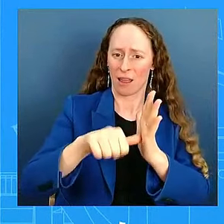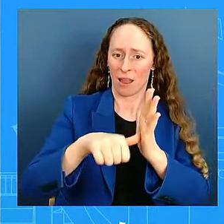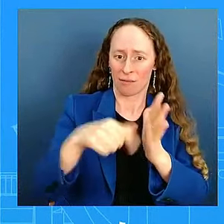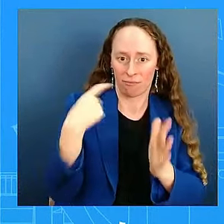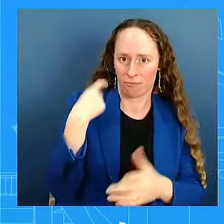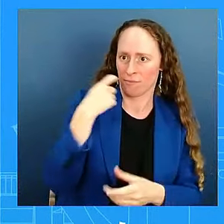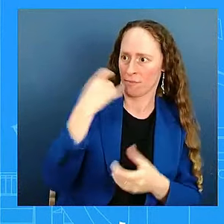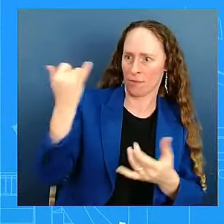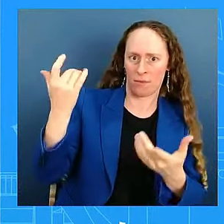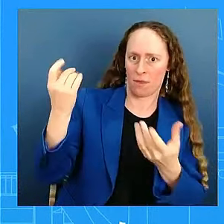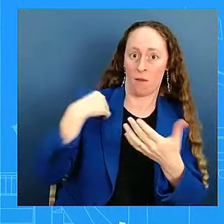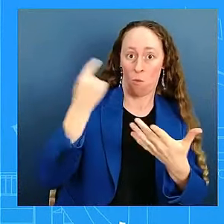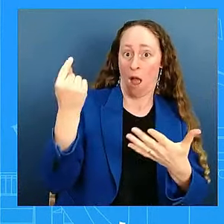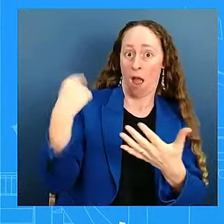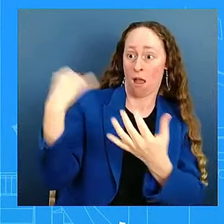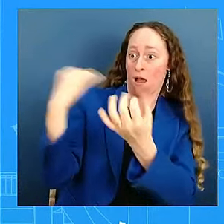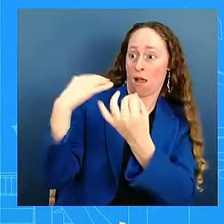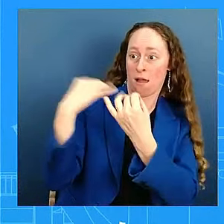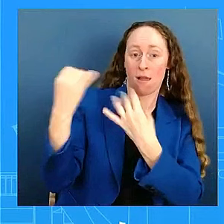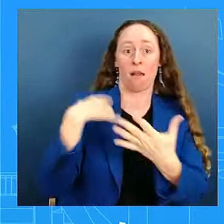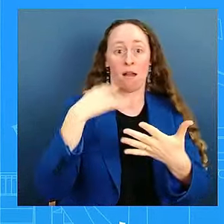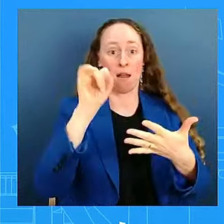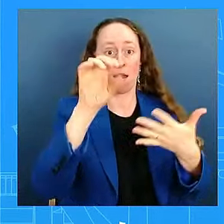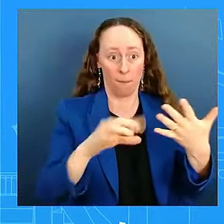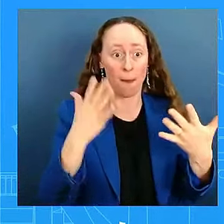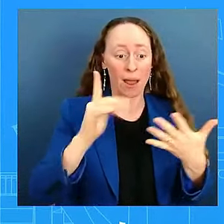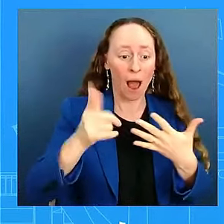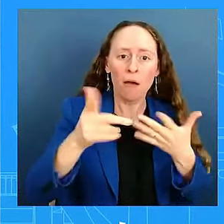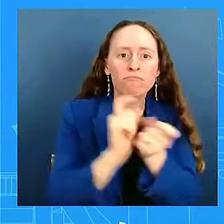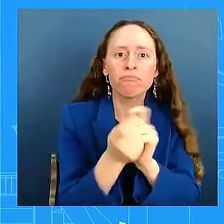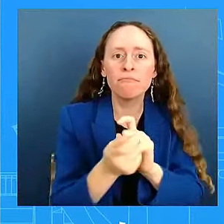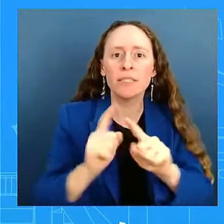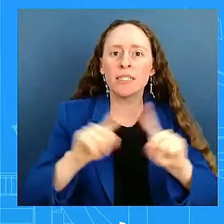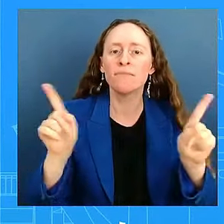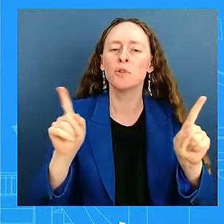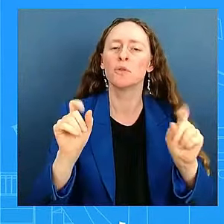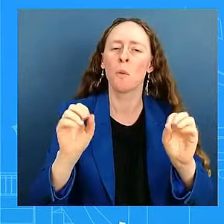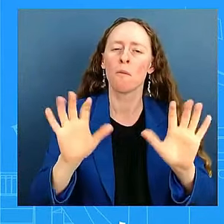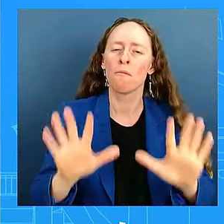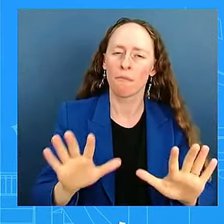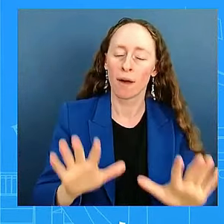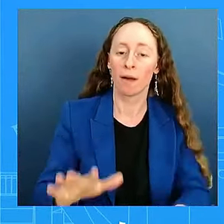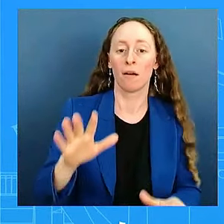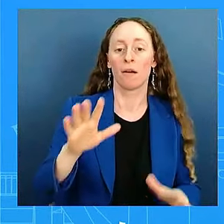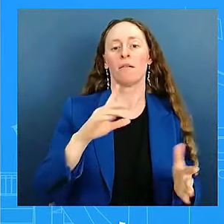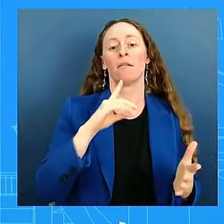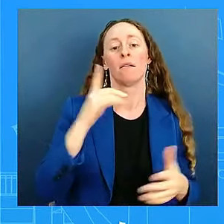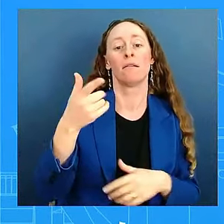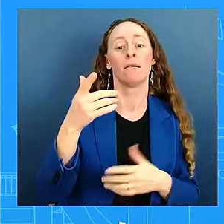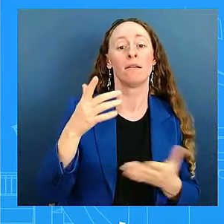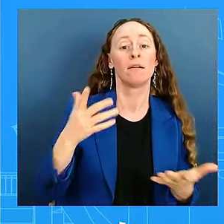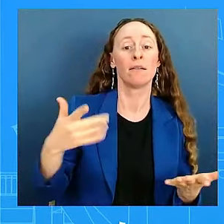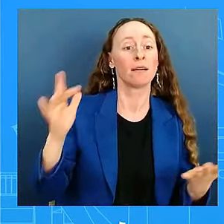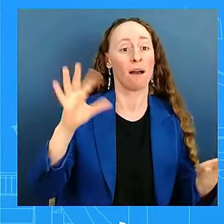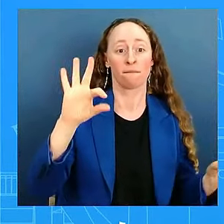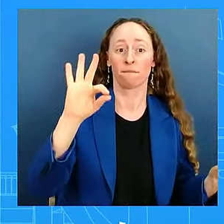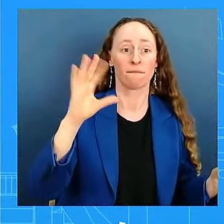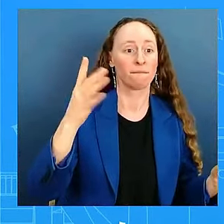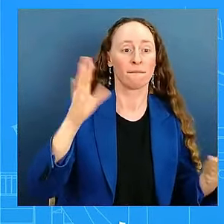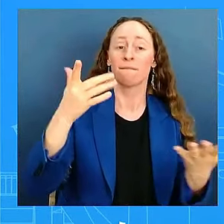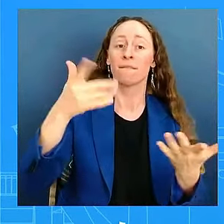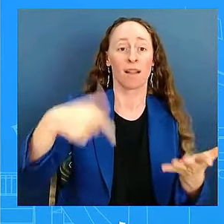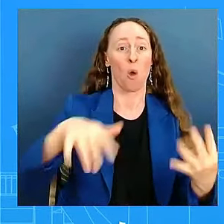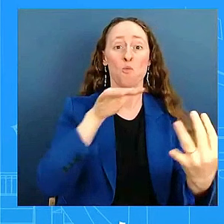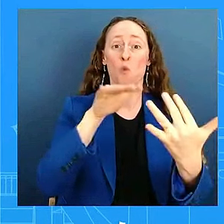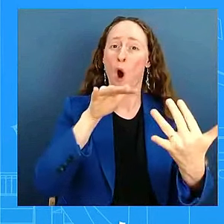more information. The word fog of war was invented for a situation like this. This is a fluid situation. We will consult with the Israelis